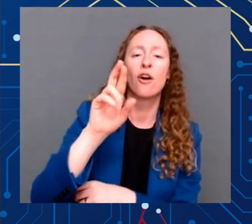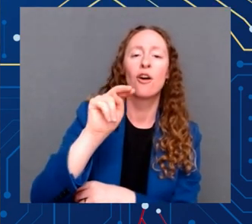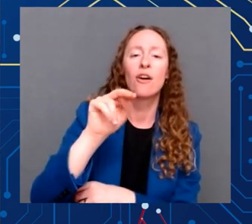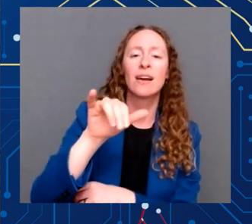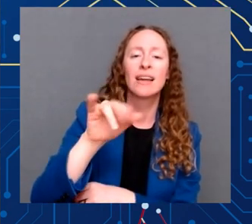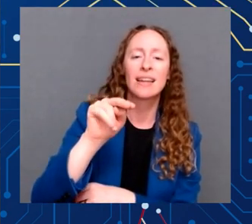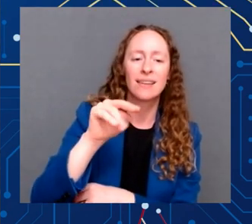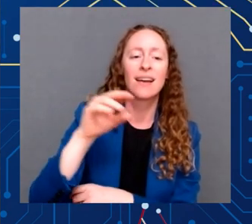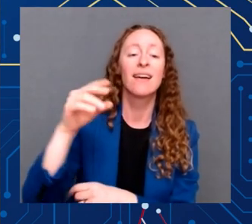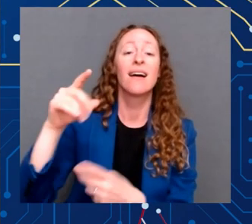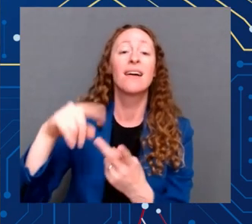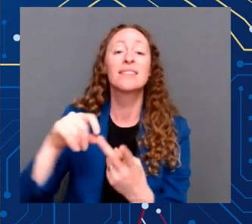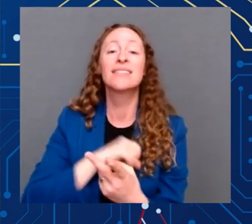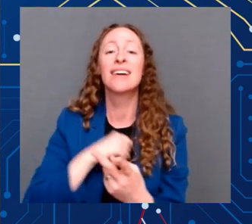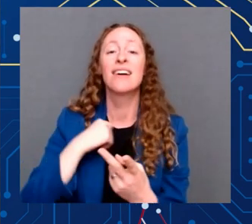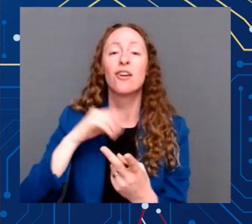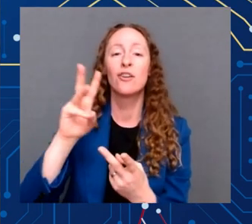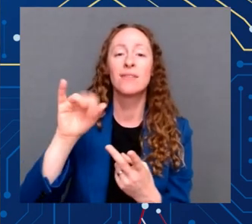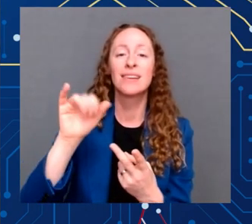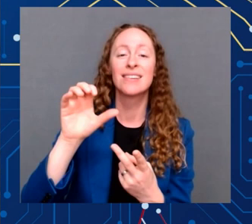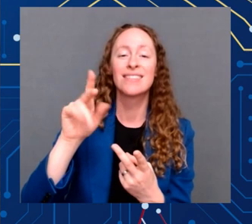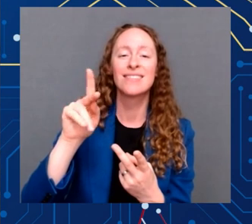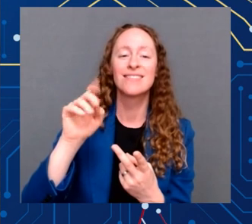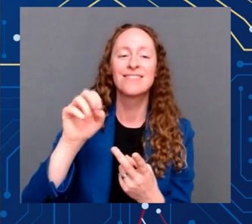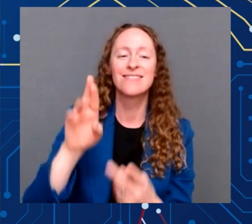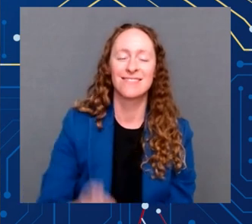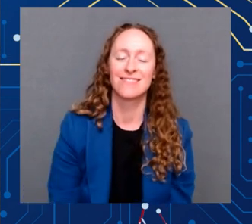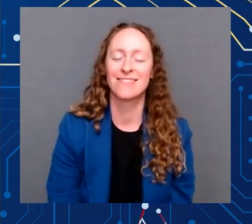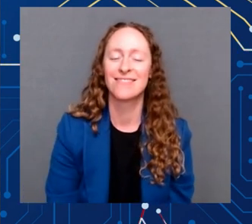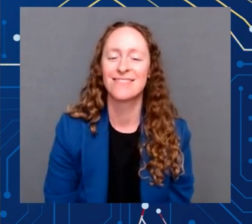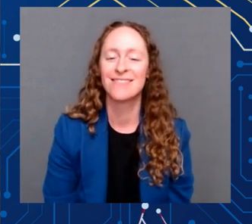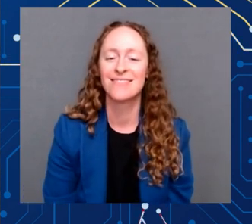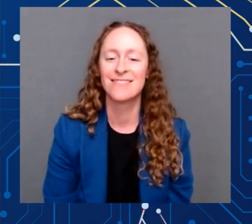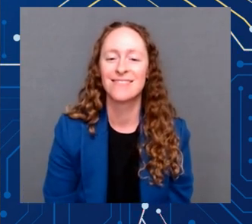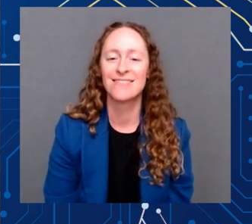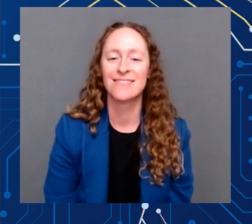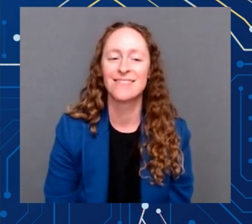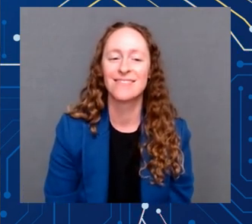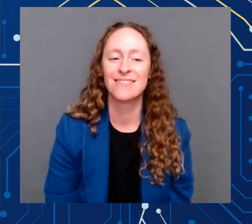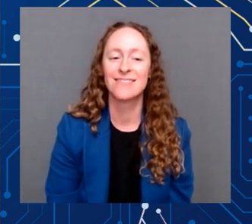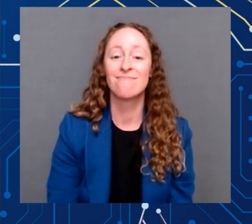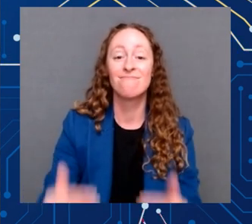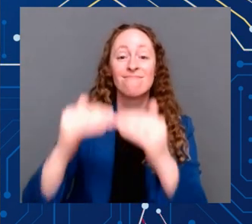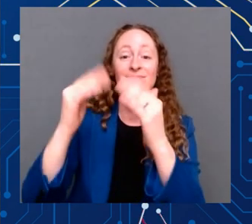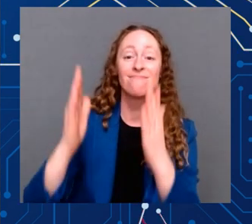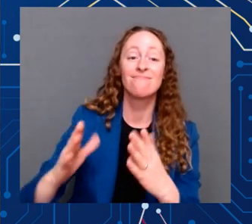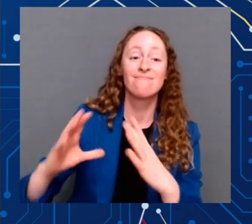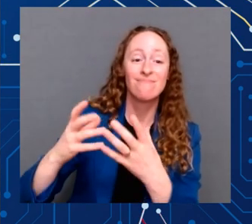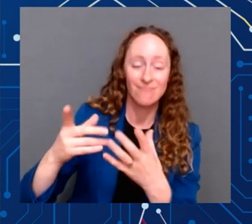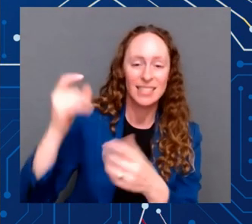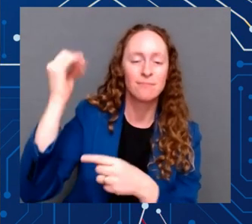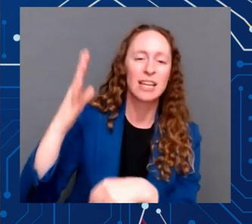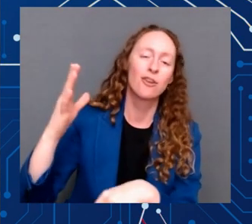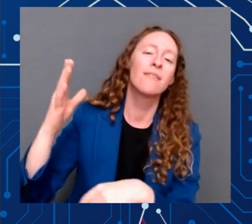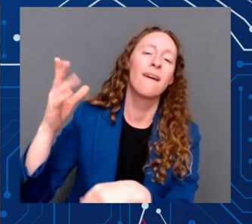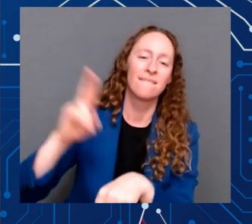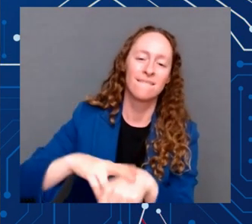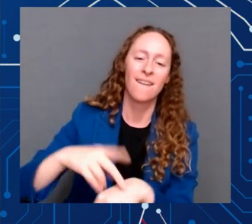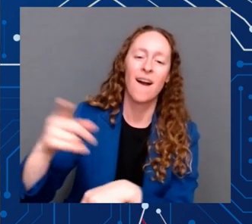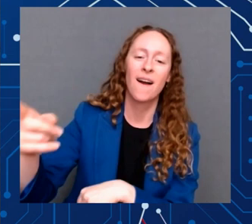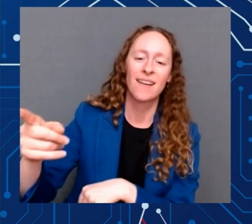In the House, I thank Speaker Pelosi and Steny Hoyer, and Representative